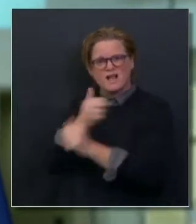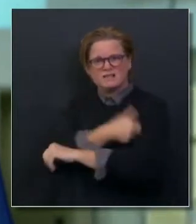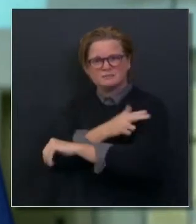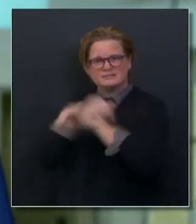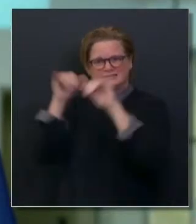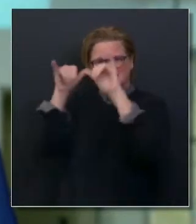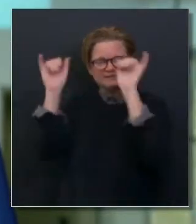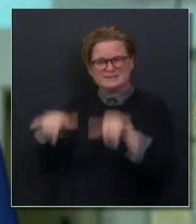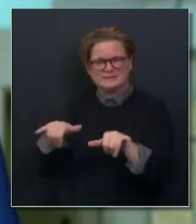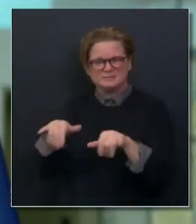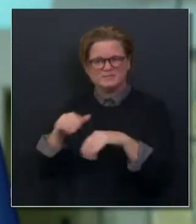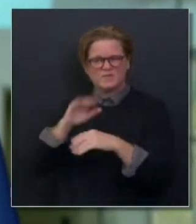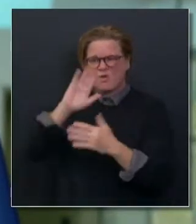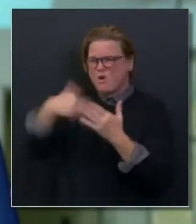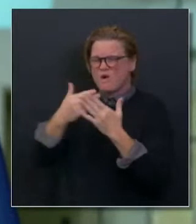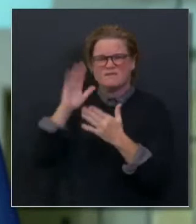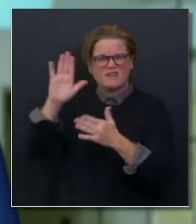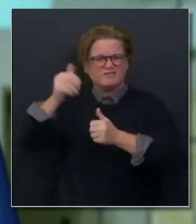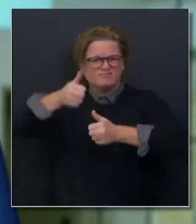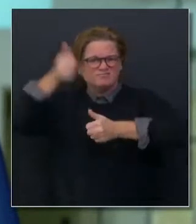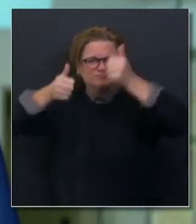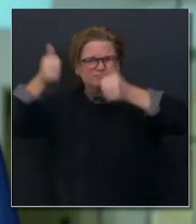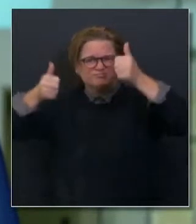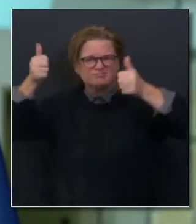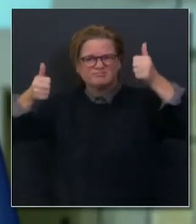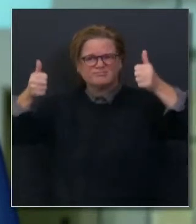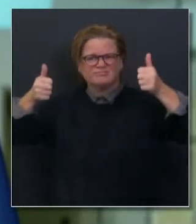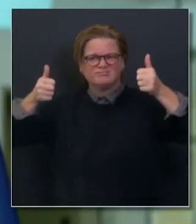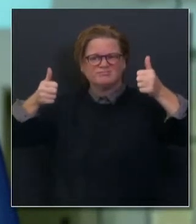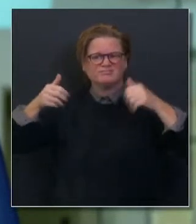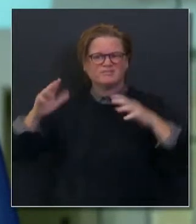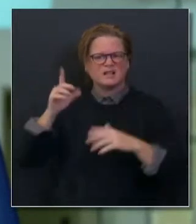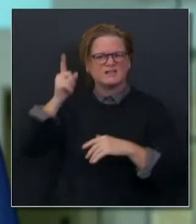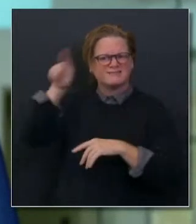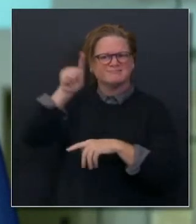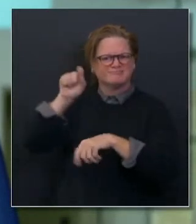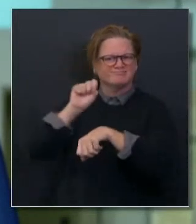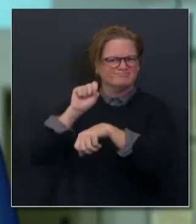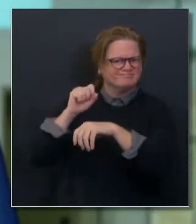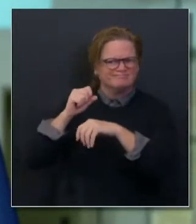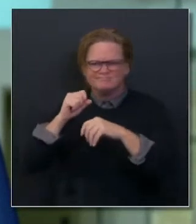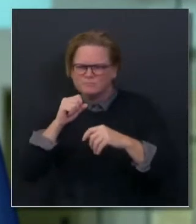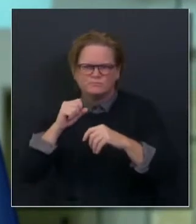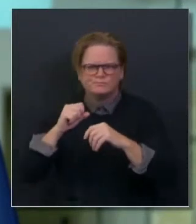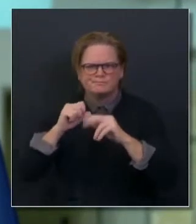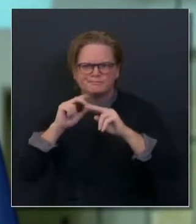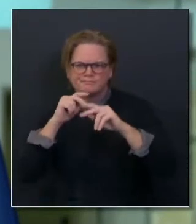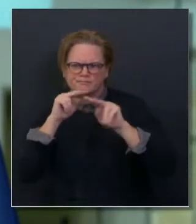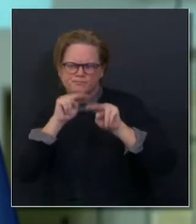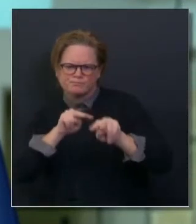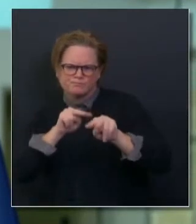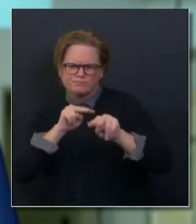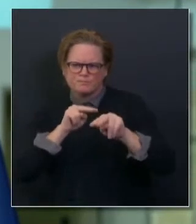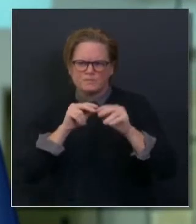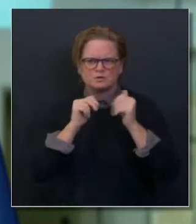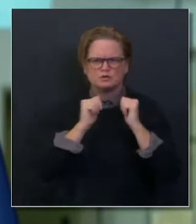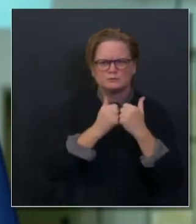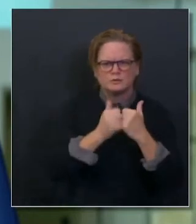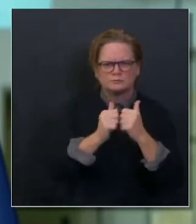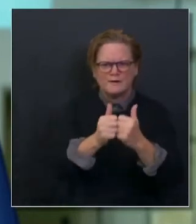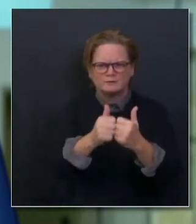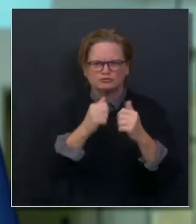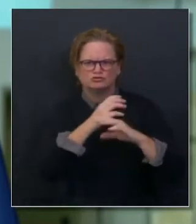Coyle and others, runs the hospital association here in the state, working as well to look at the issues around, well, scheduled